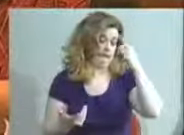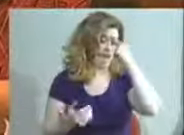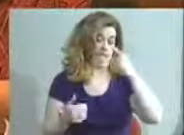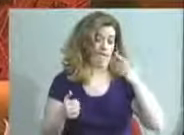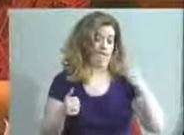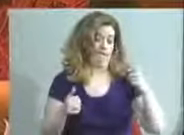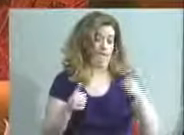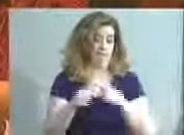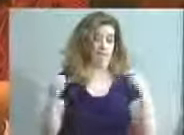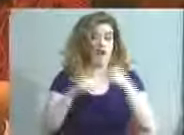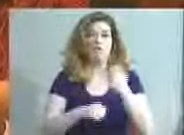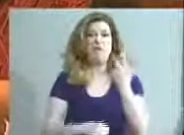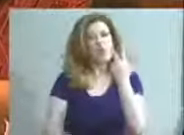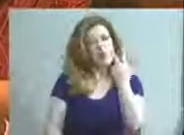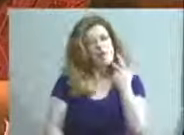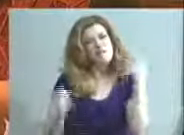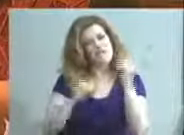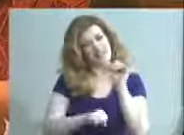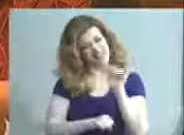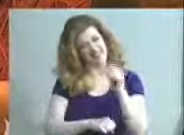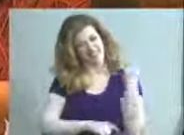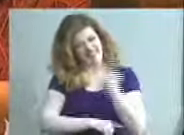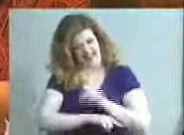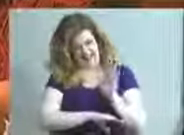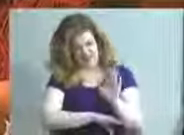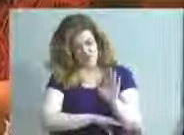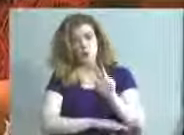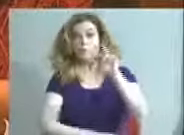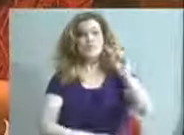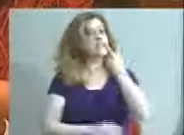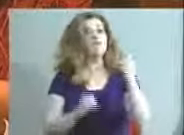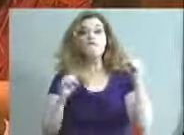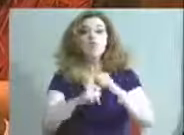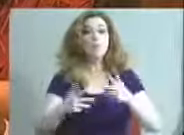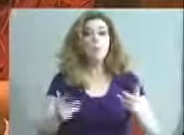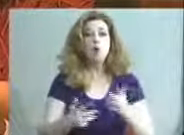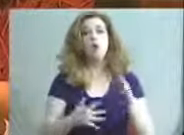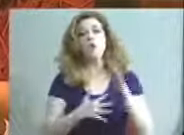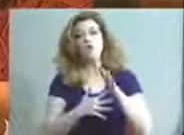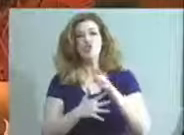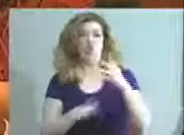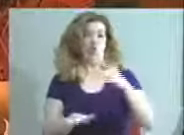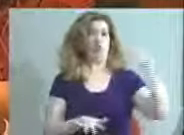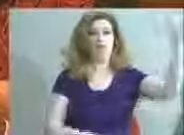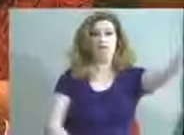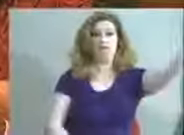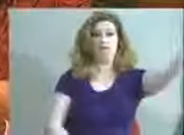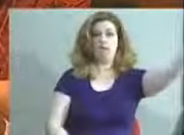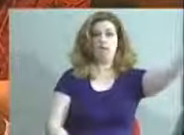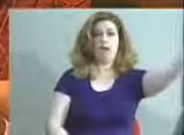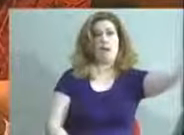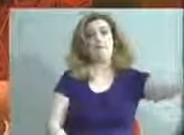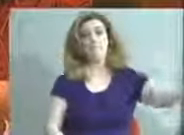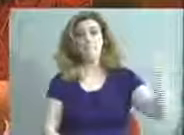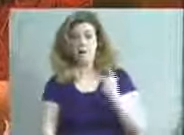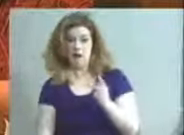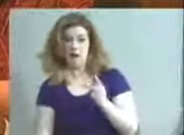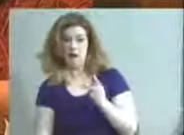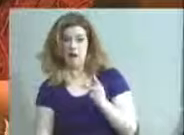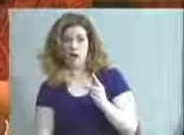It was three fights that day, that afternoon. The second fight, the junior left, came back,